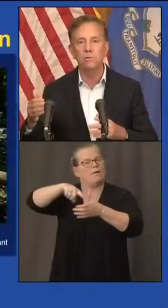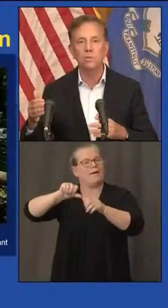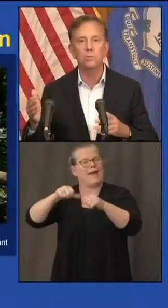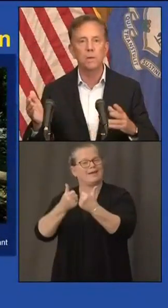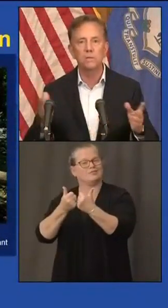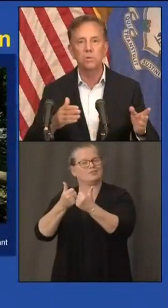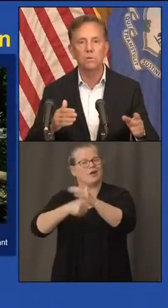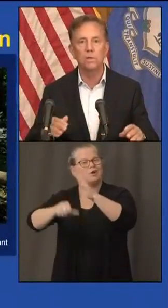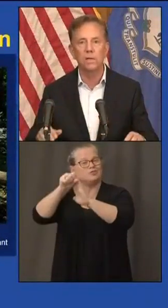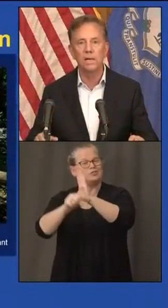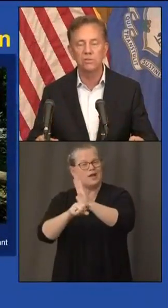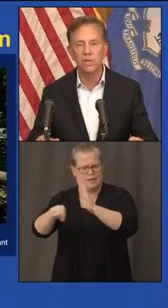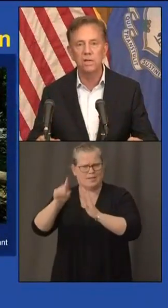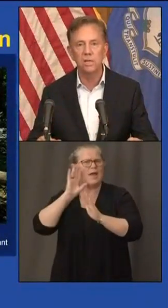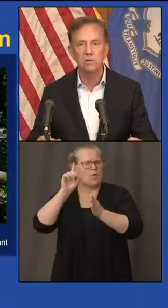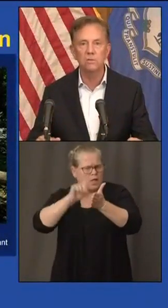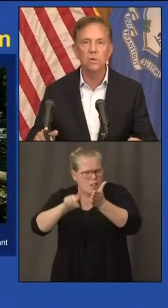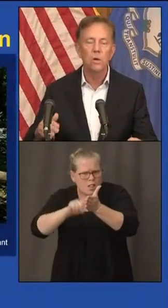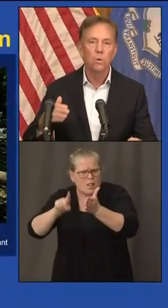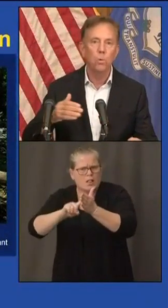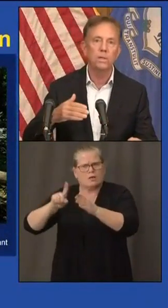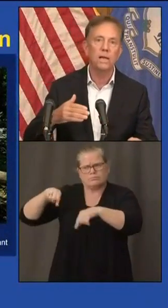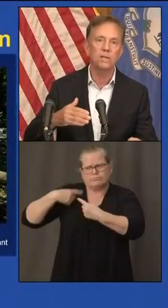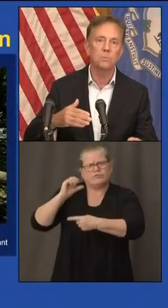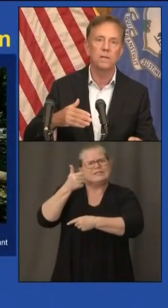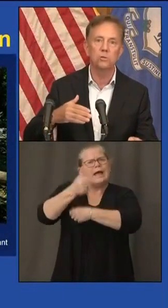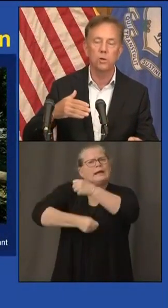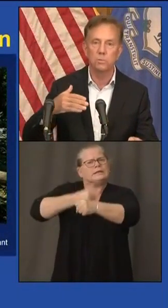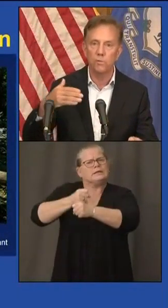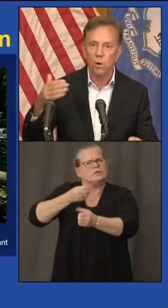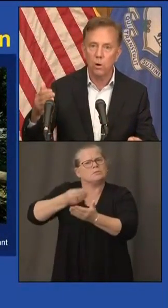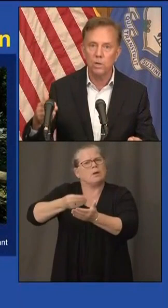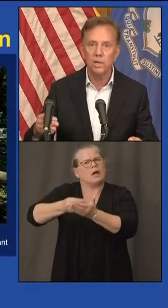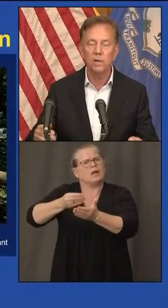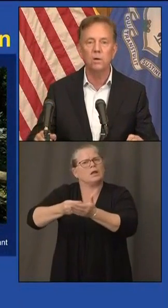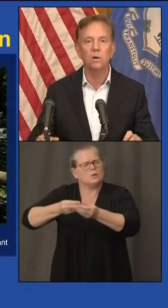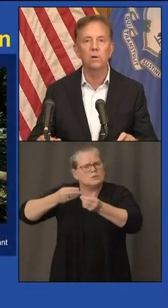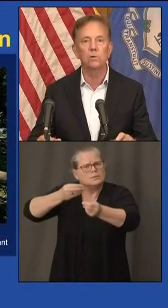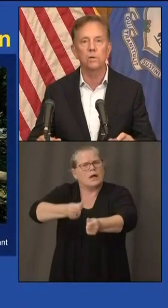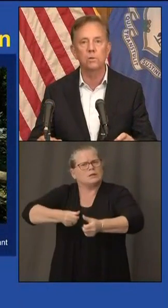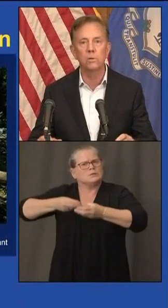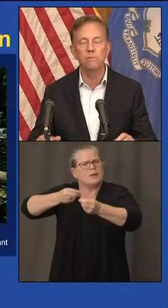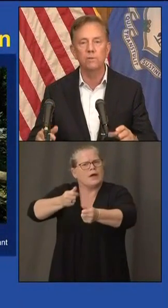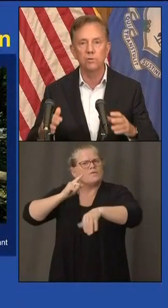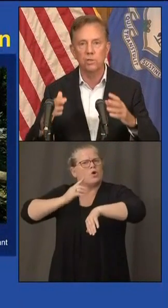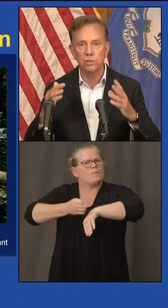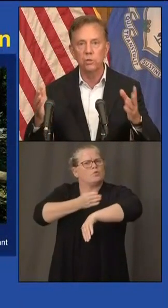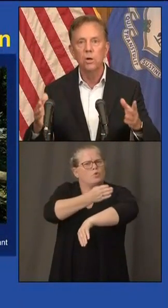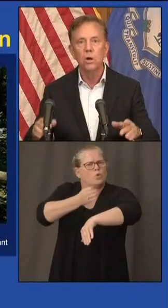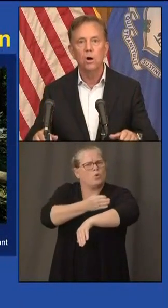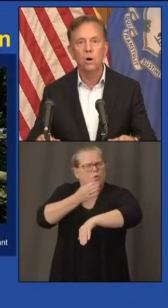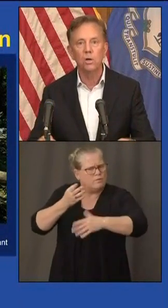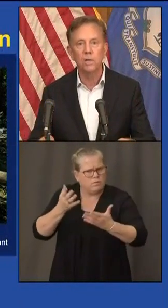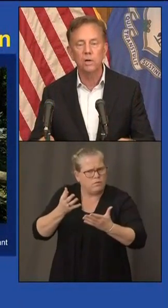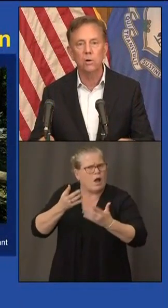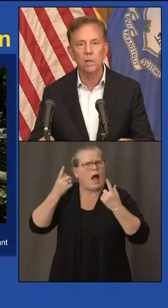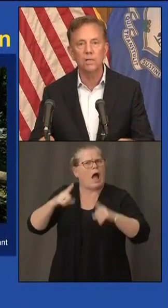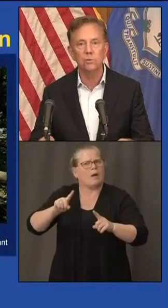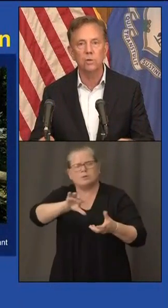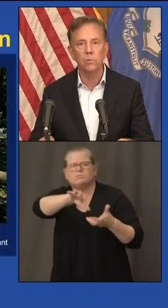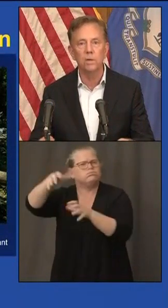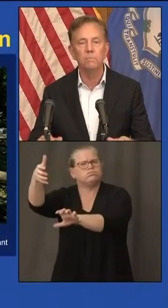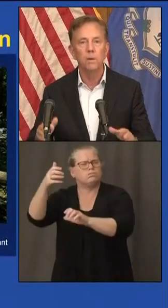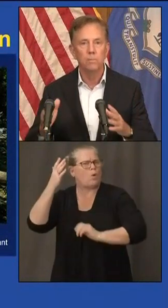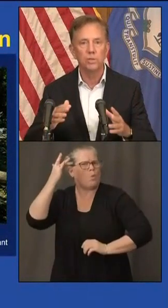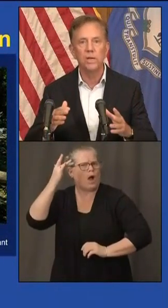ratepayers expense over the last 10 years what that has meant in terms of hardening our critical infrastructure hardening our